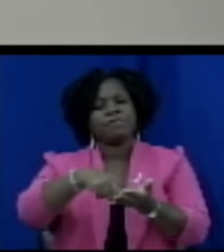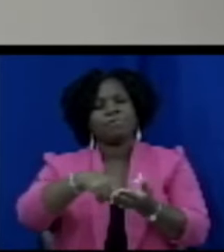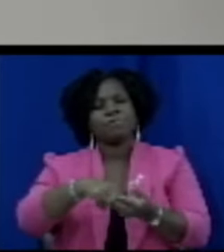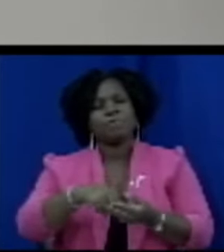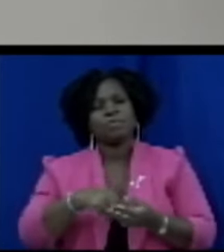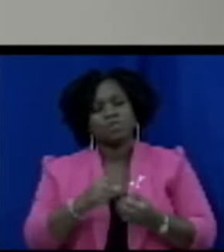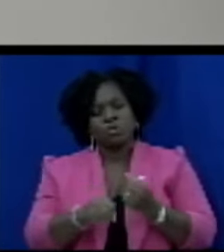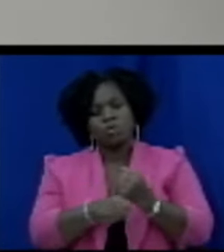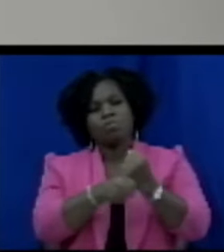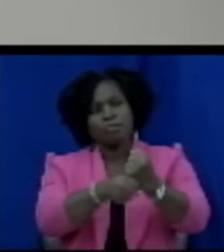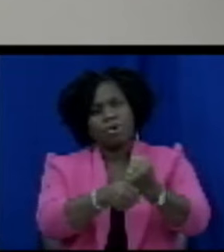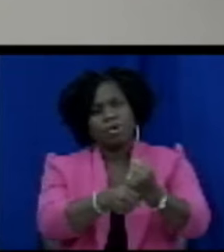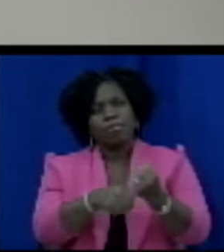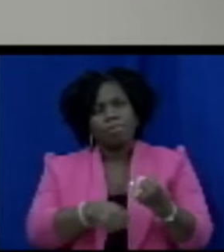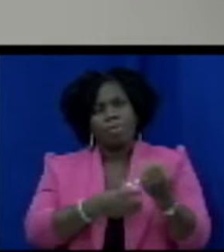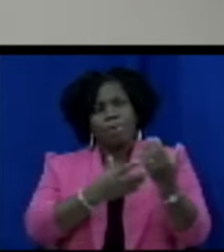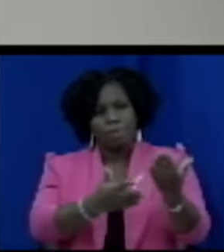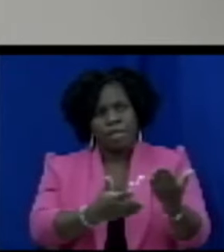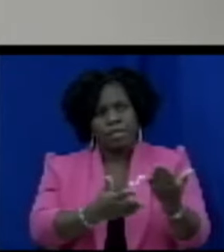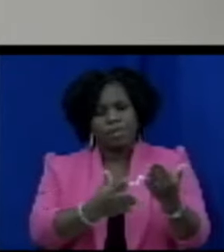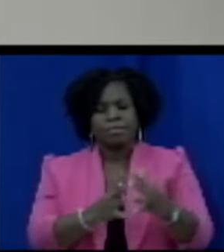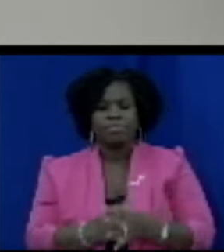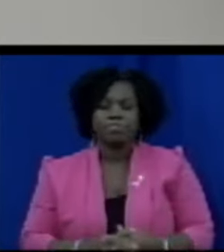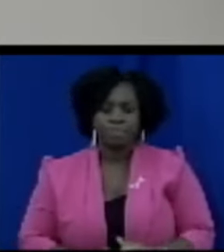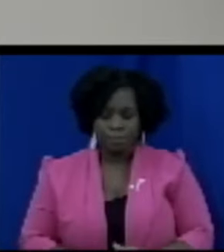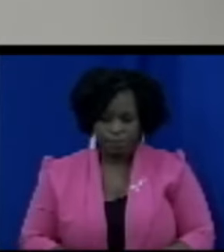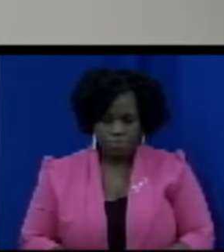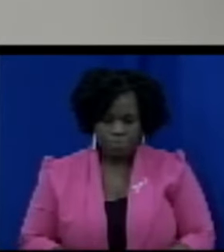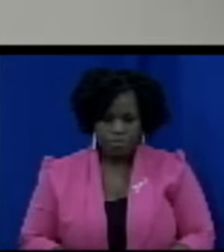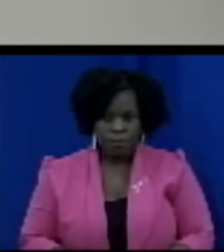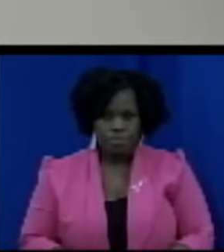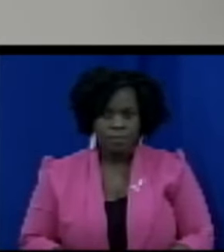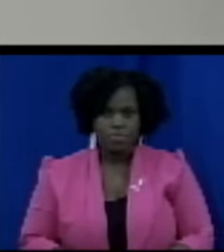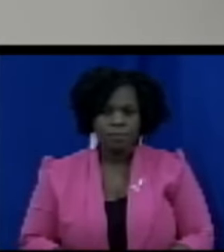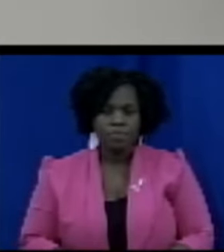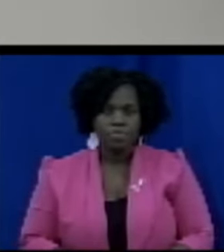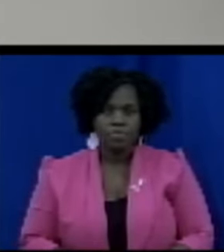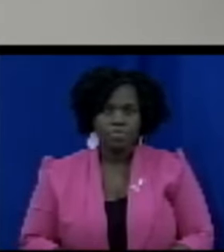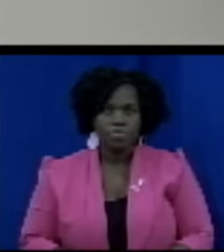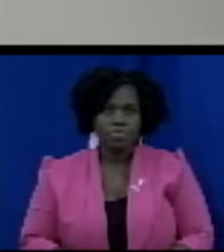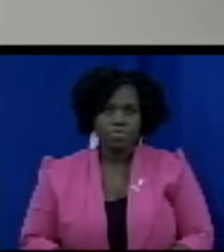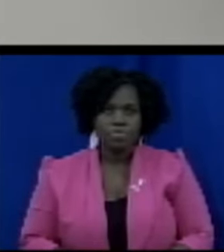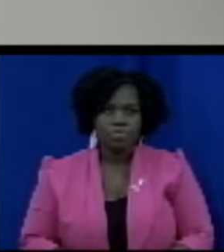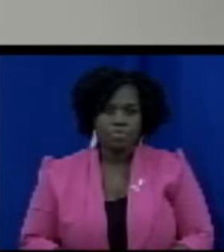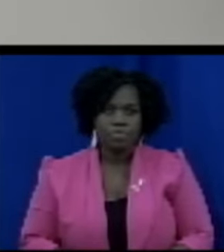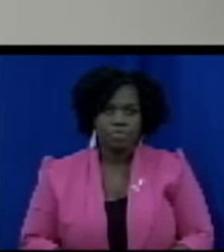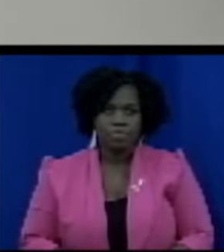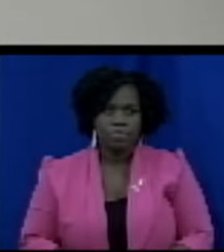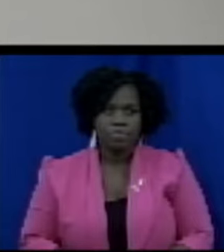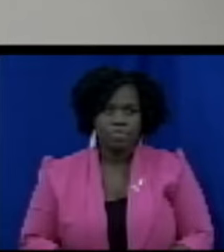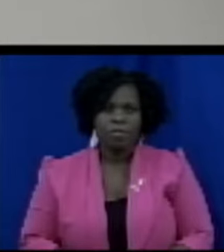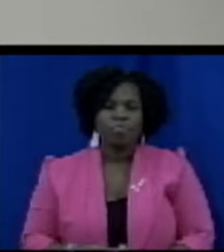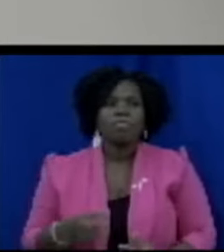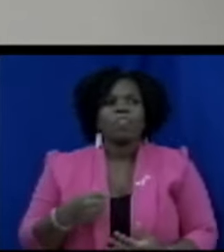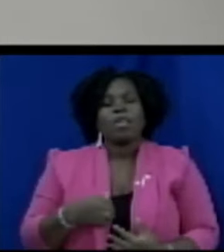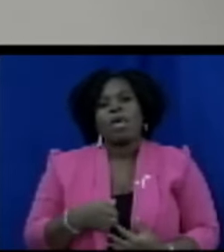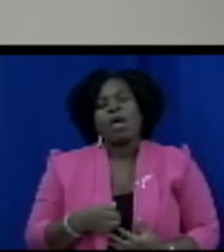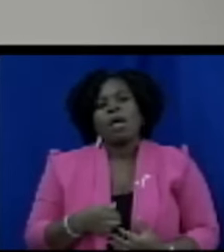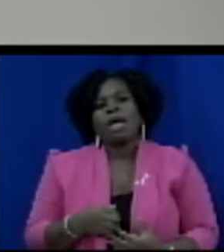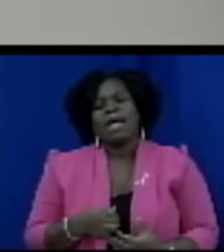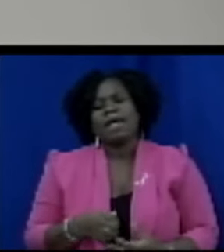bill currently before this Honorable House and I rise because